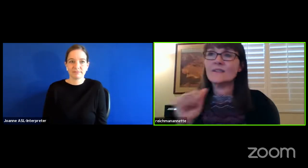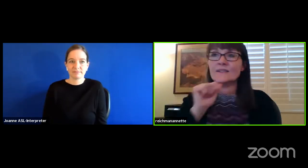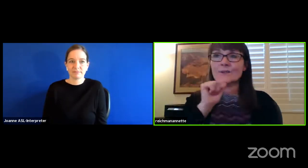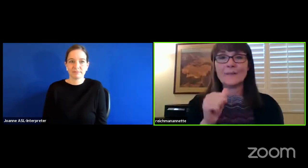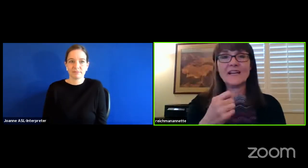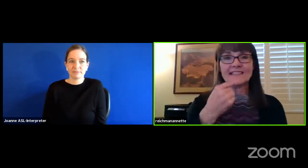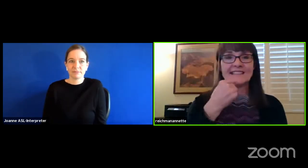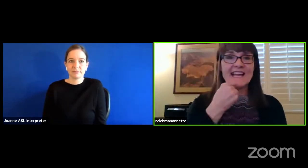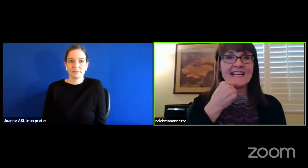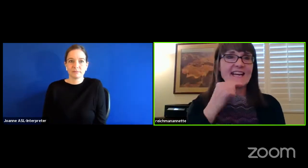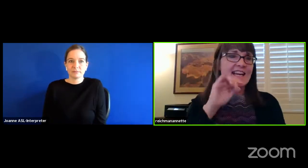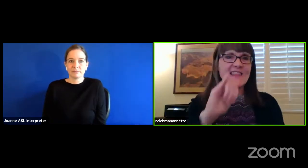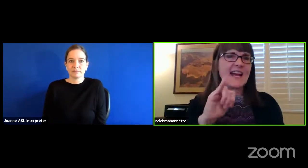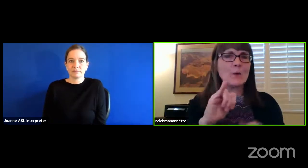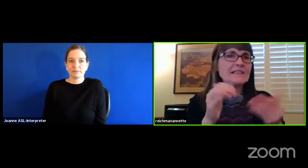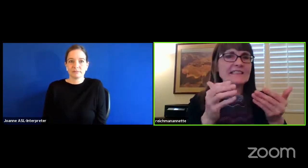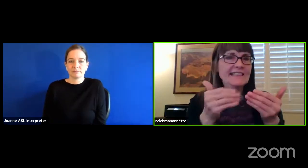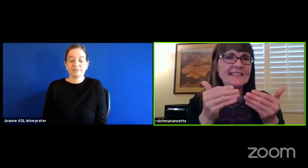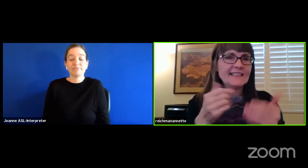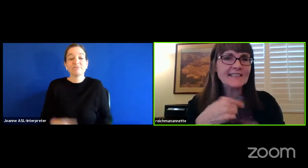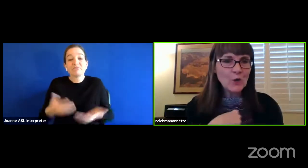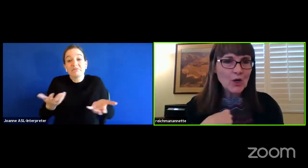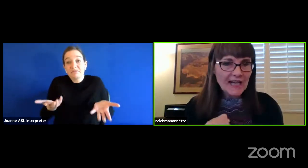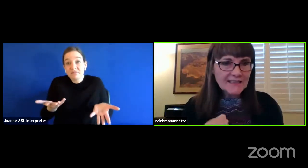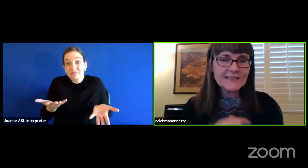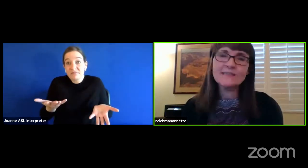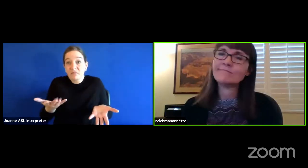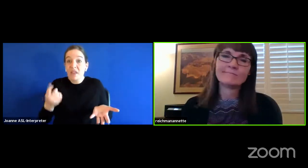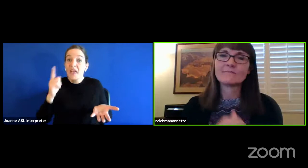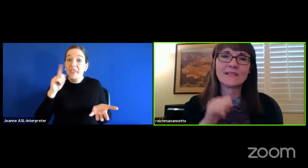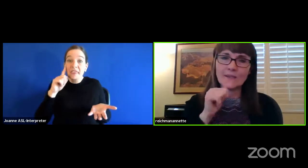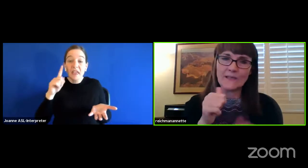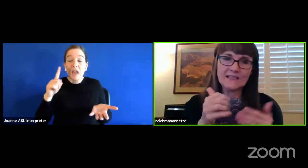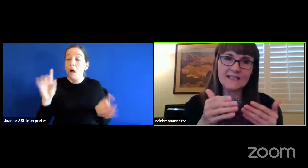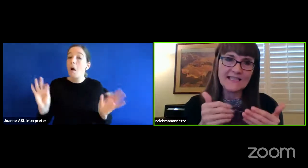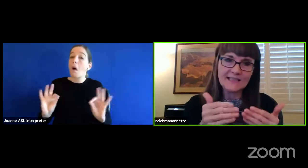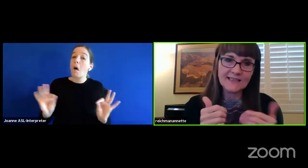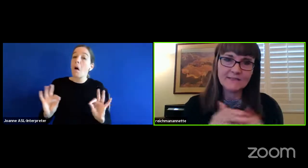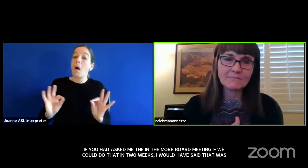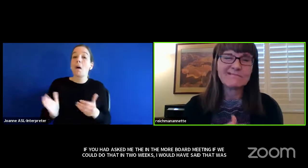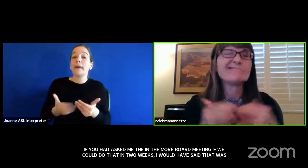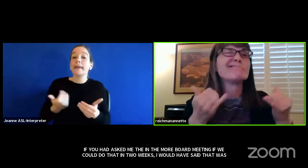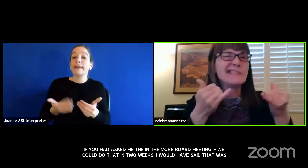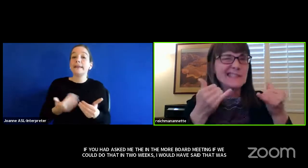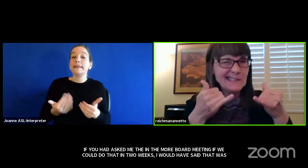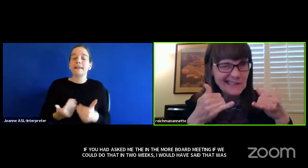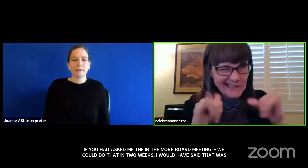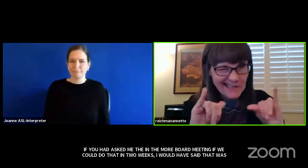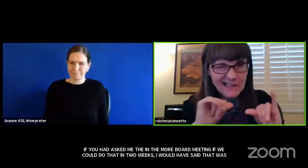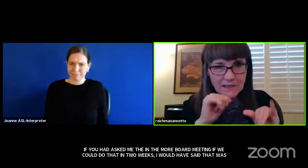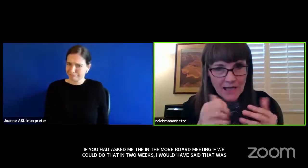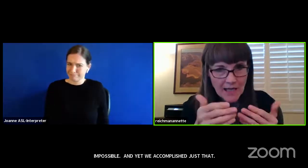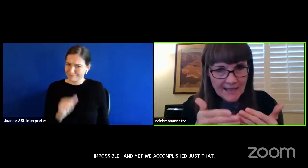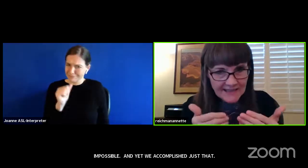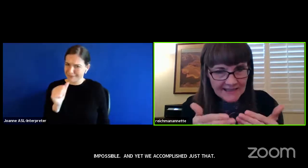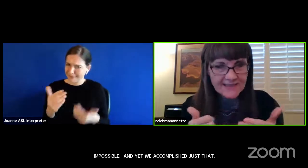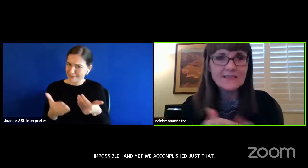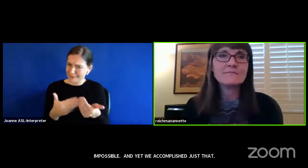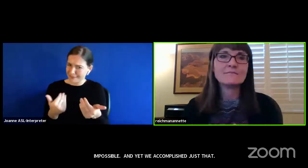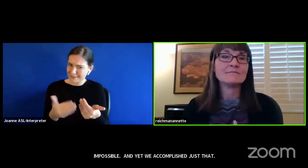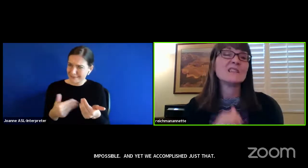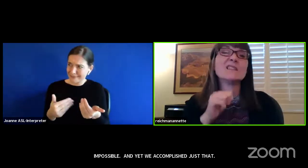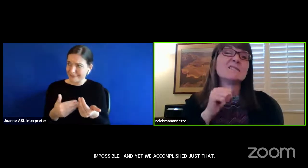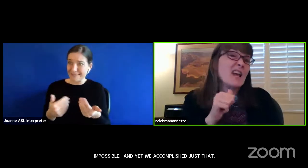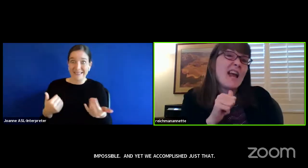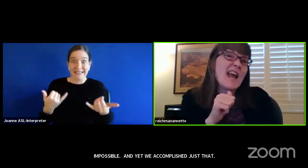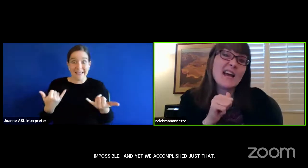So I'm not saying that was easy for us. It wasn't easy. It's still not easy.